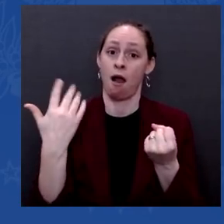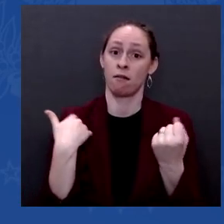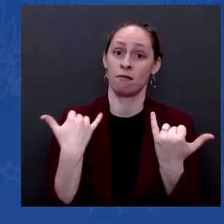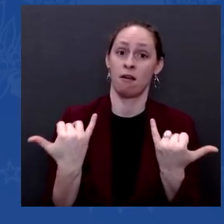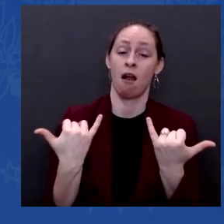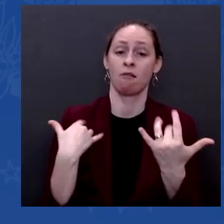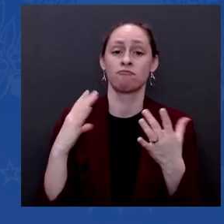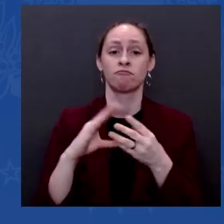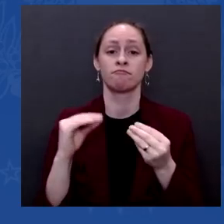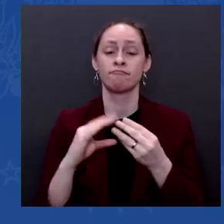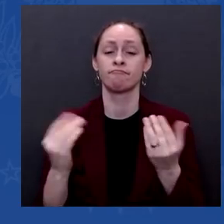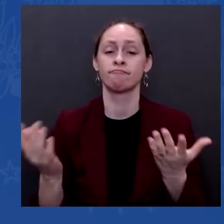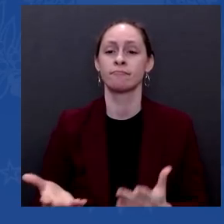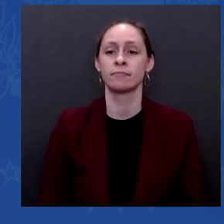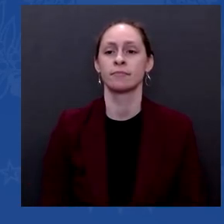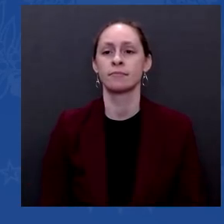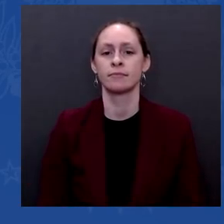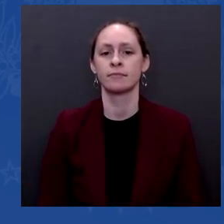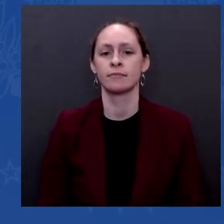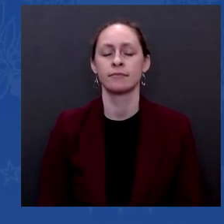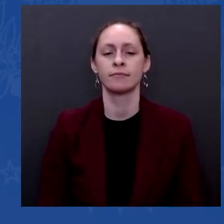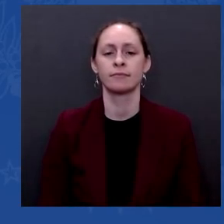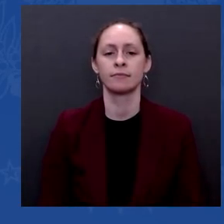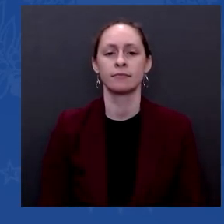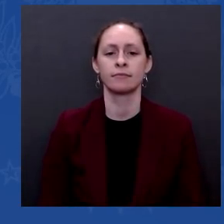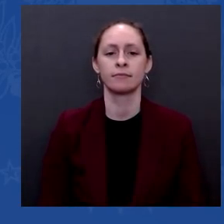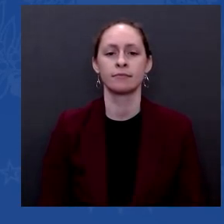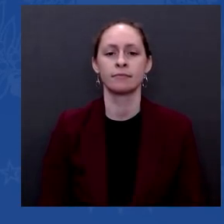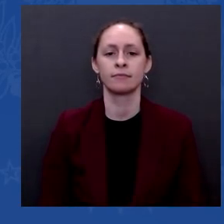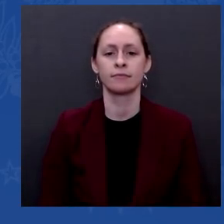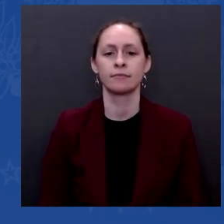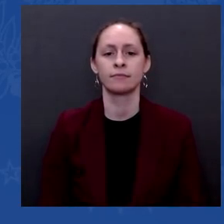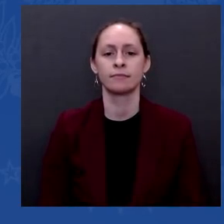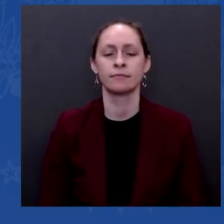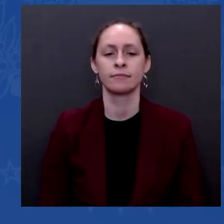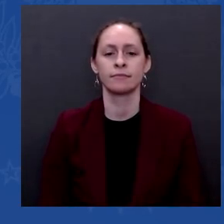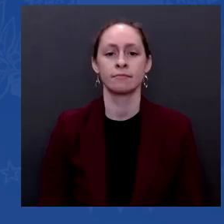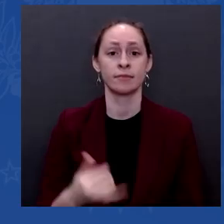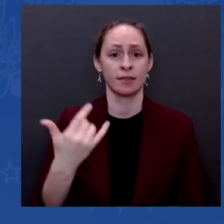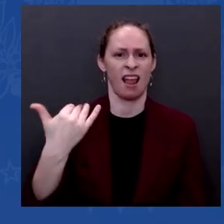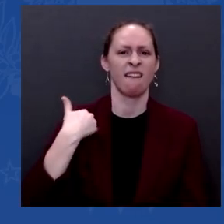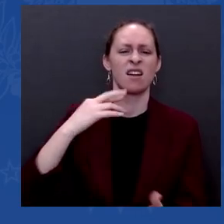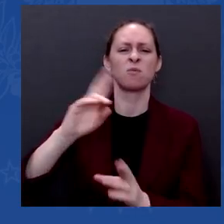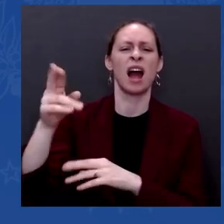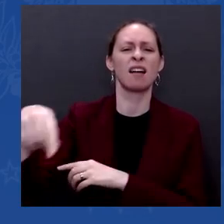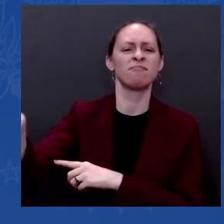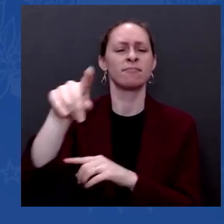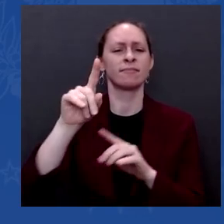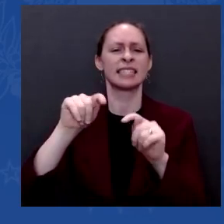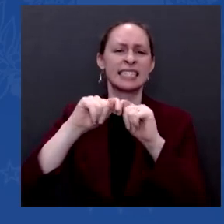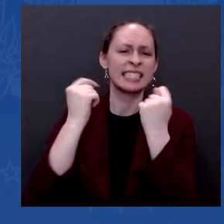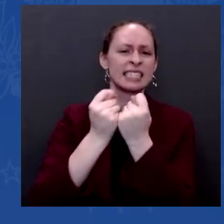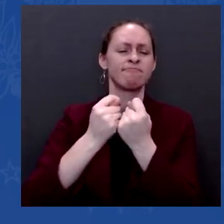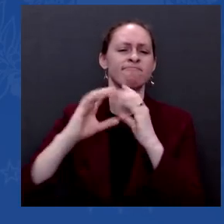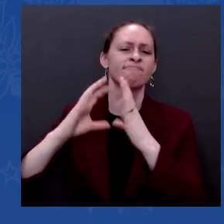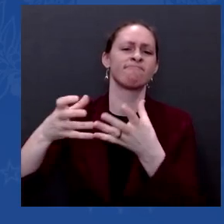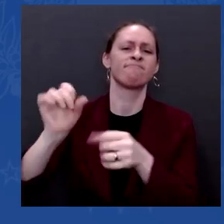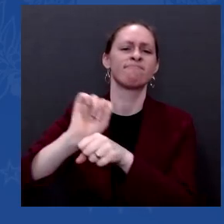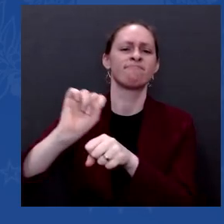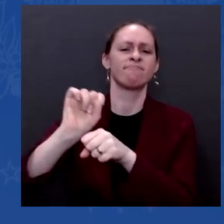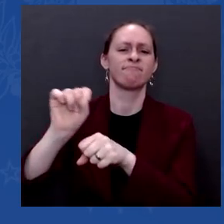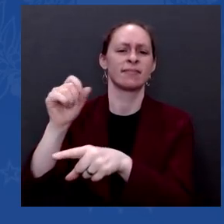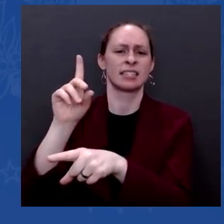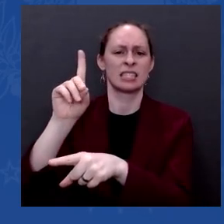who are there to challenge the — these unconstitutional efforts, in our view, unconstitutional